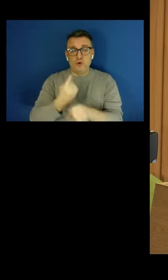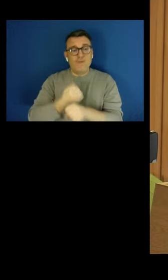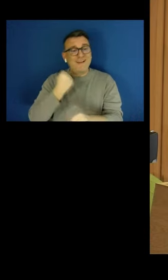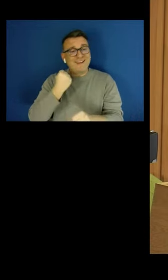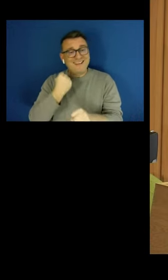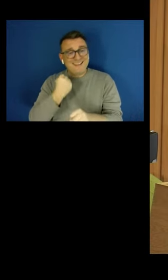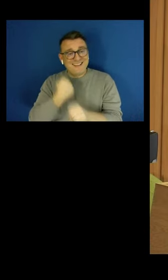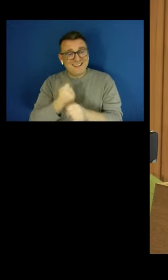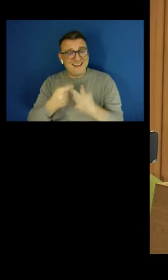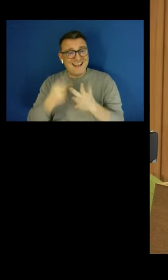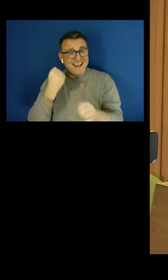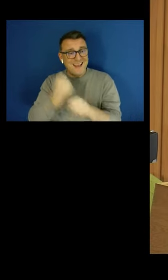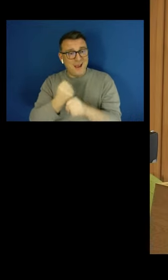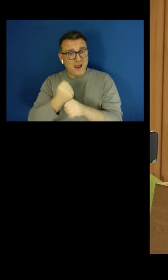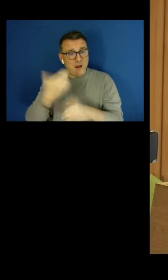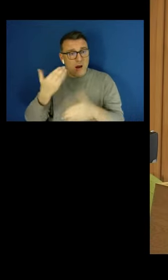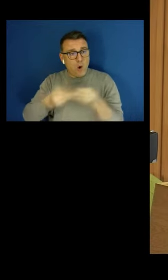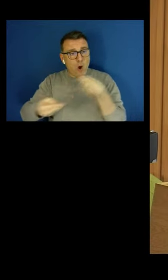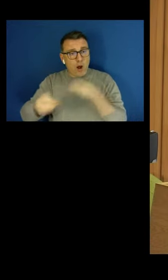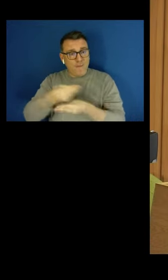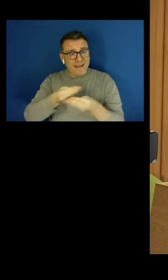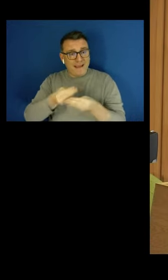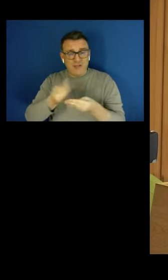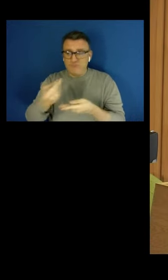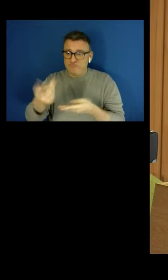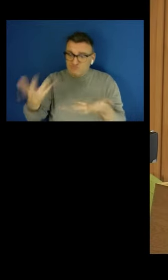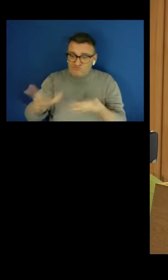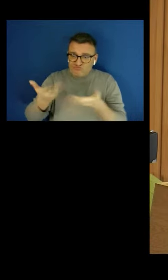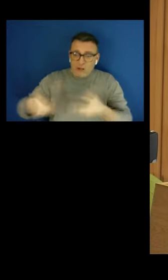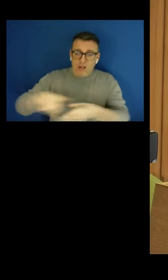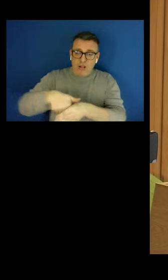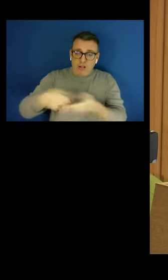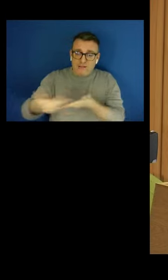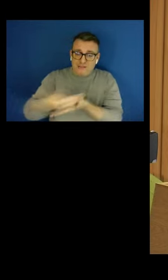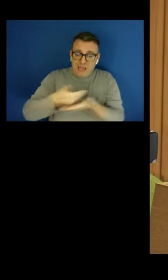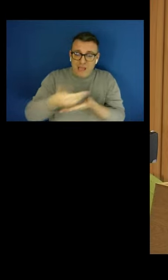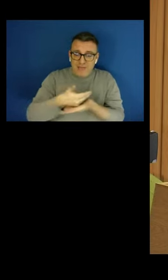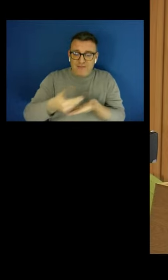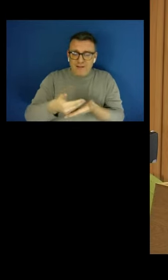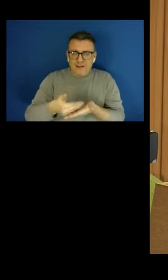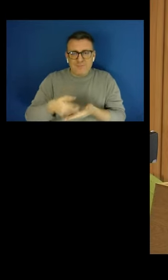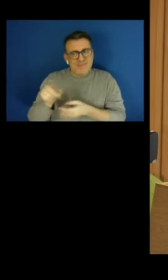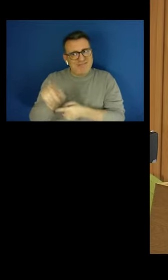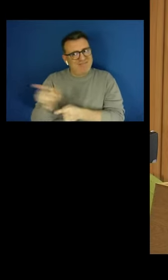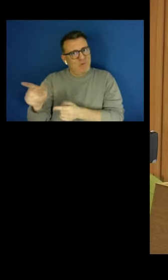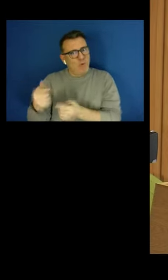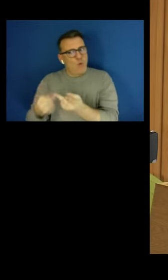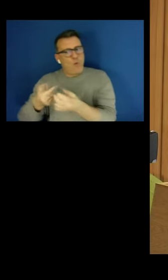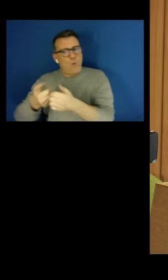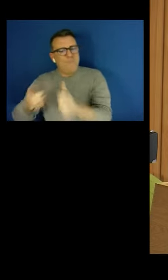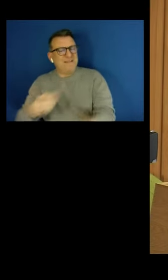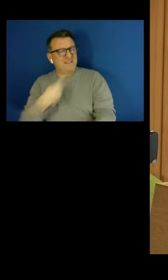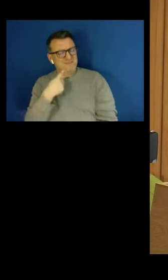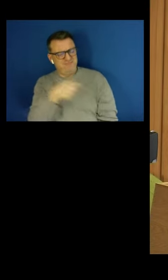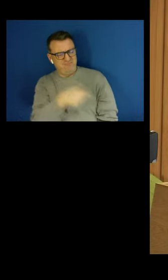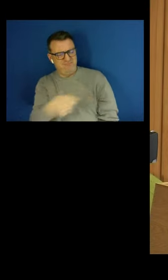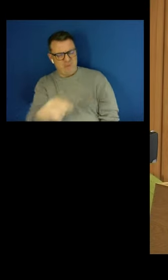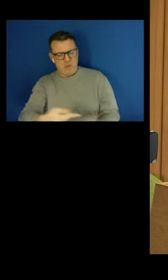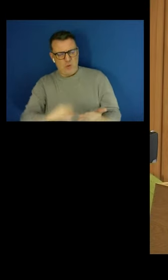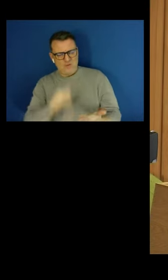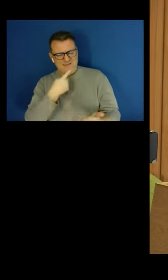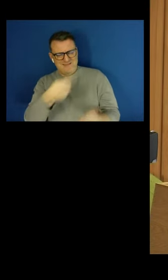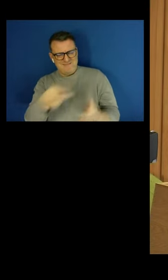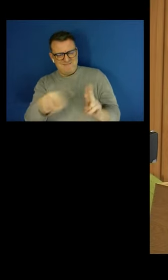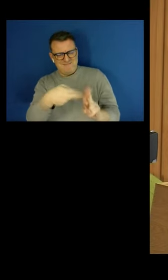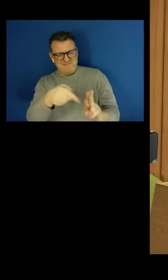saving. And the competitors to Uber say, well, the law doesn't say that these people are workers. Actually, they are self-employed,